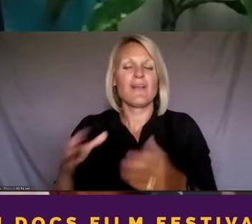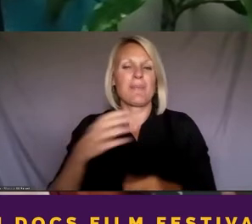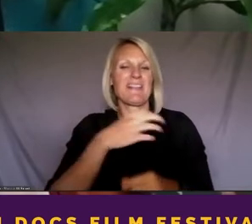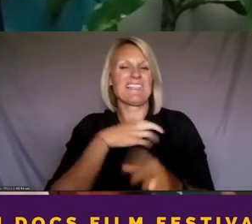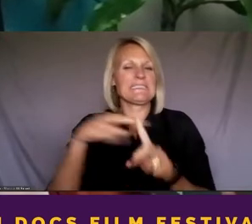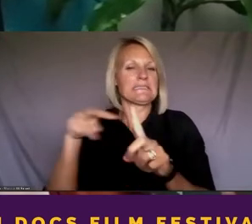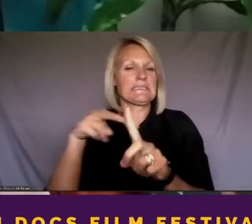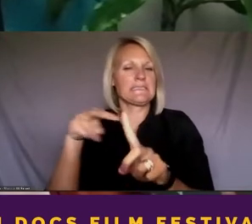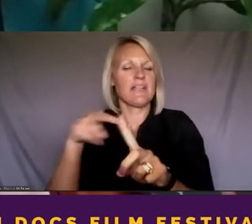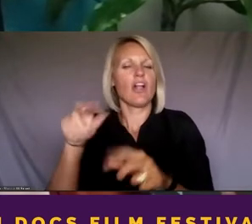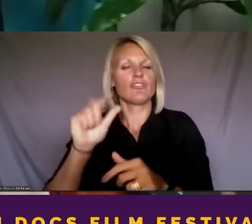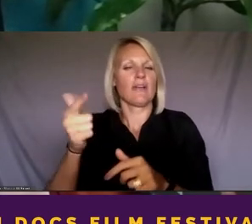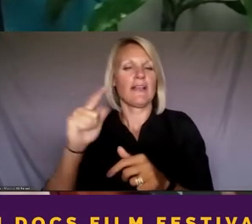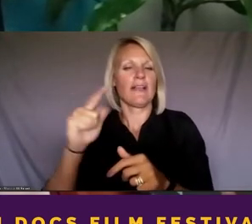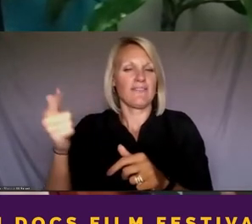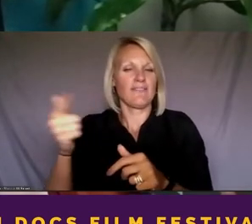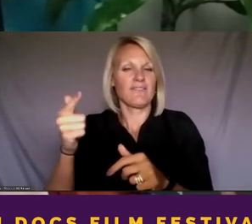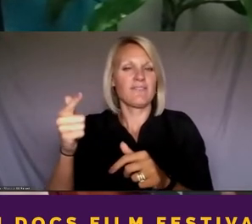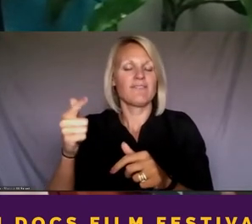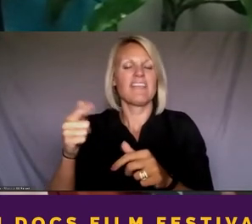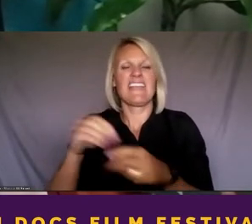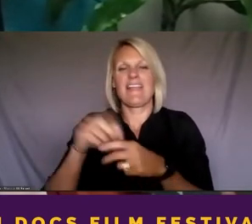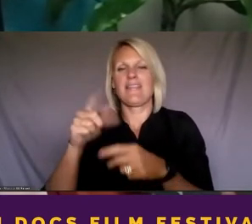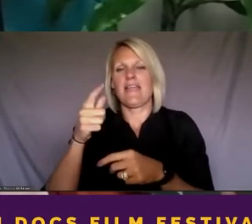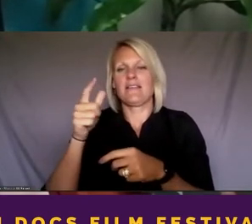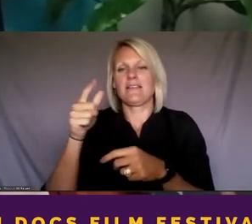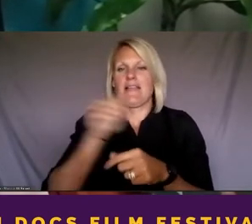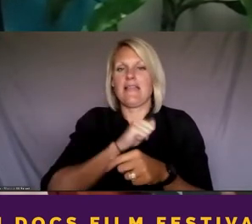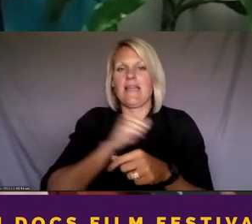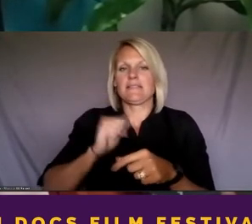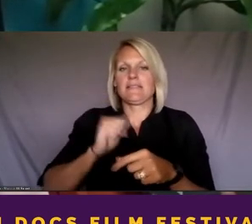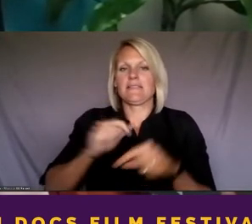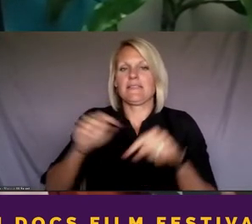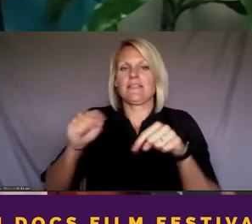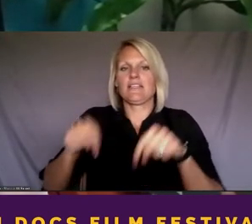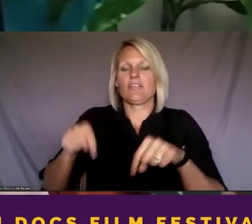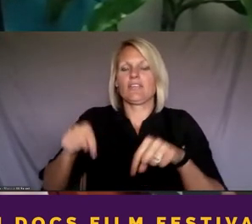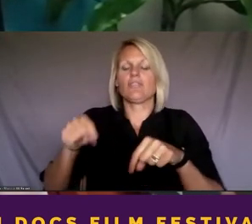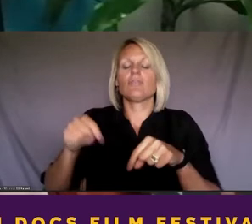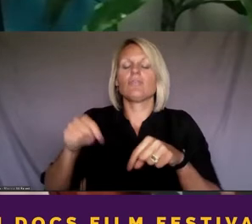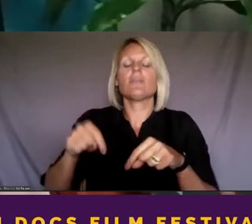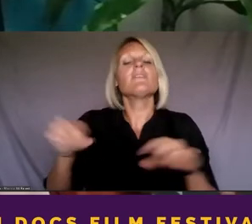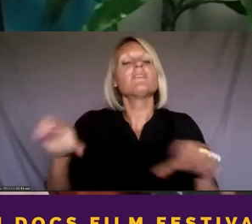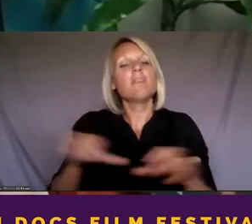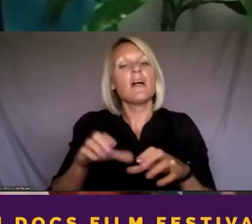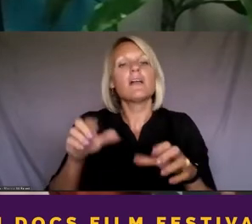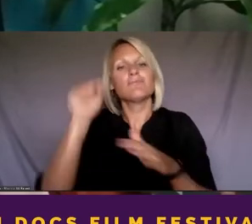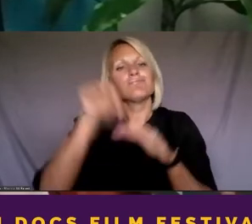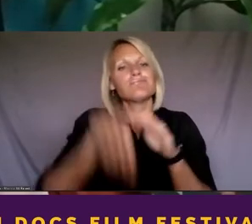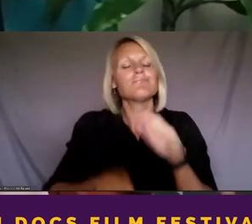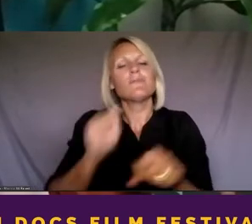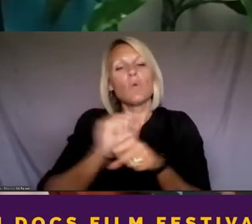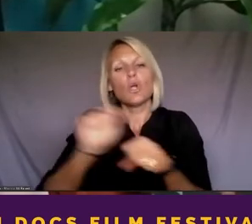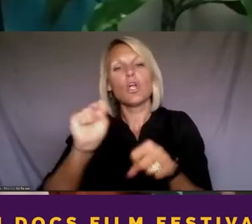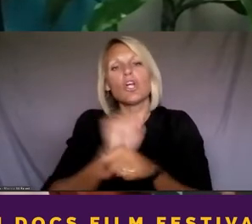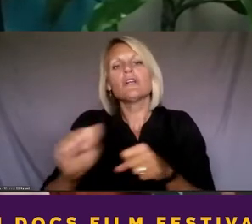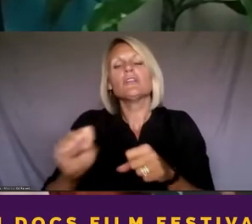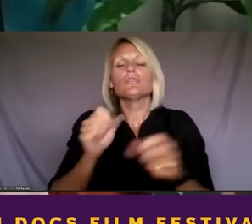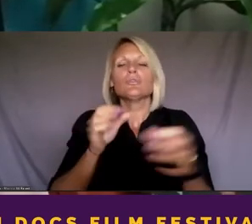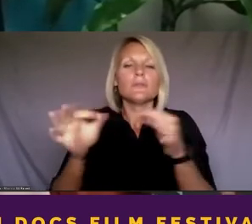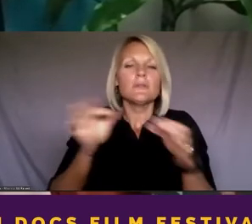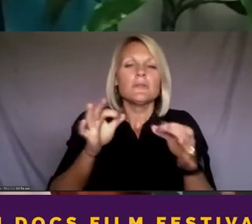here in Atlanta, who have done extensive work to reform cash bail and open a new